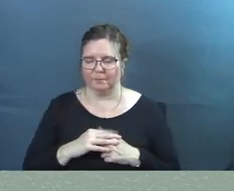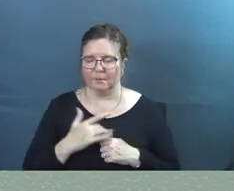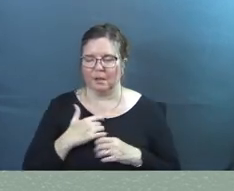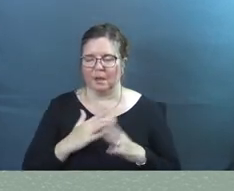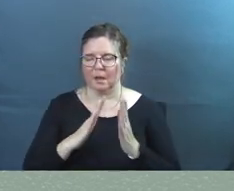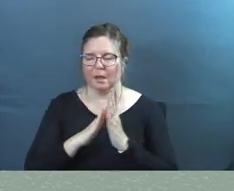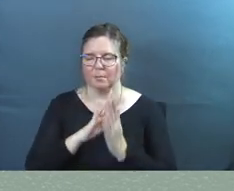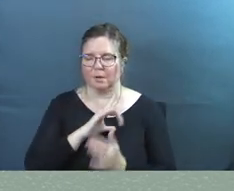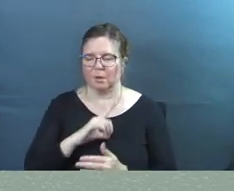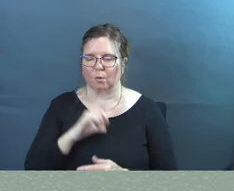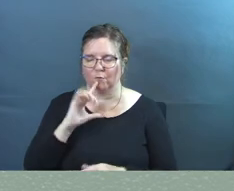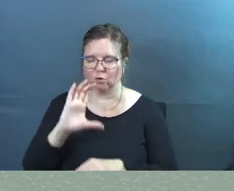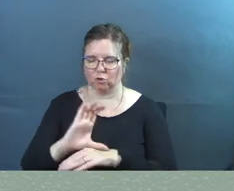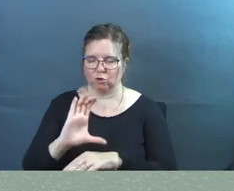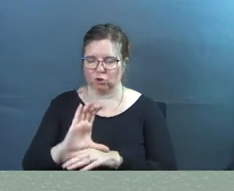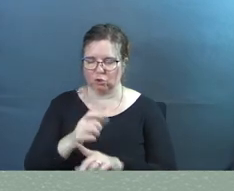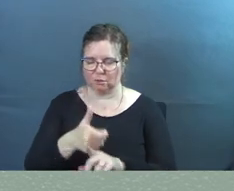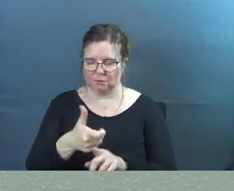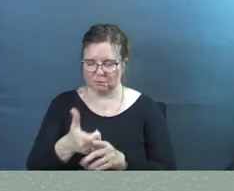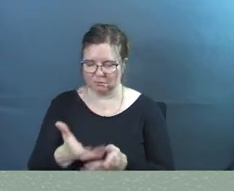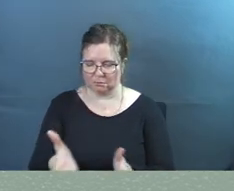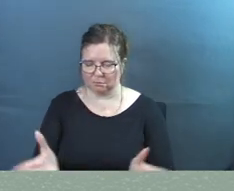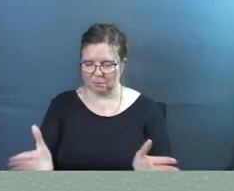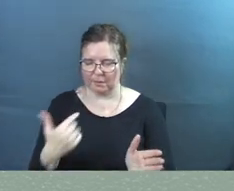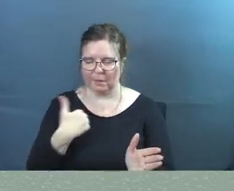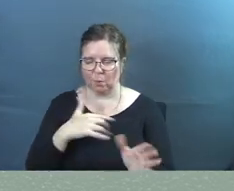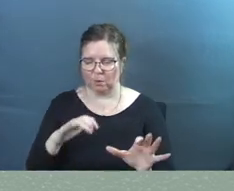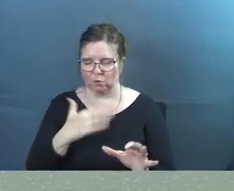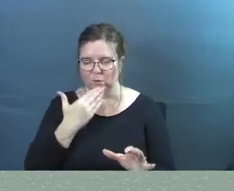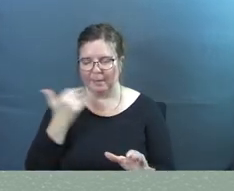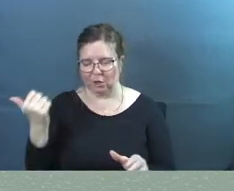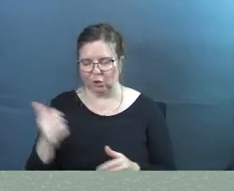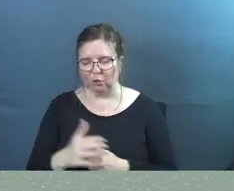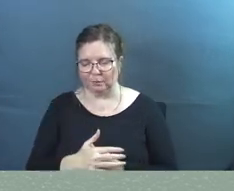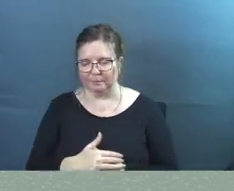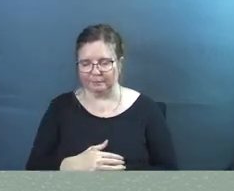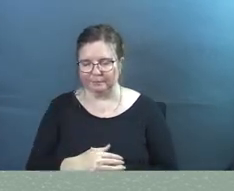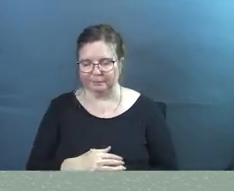I pray Lord for the church that we would do better